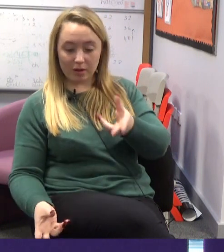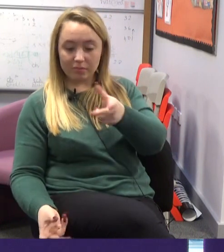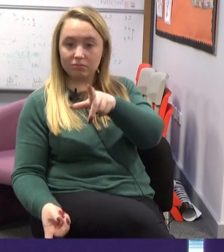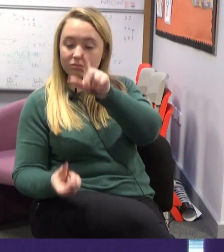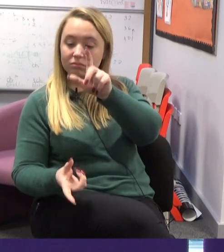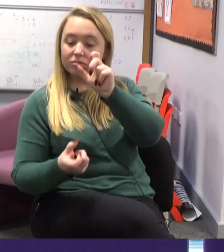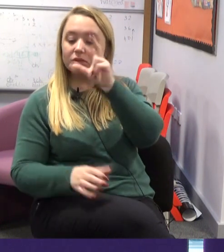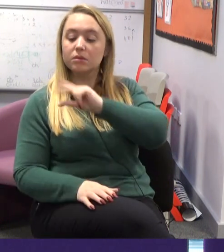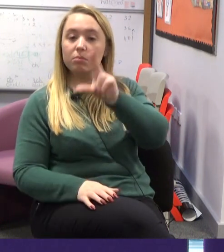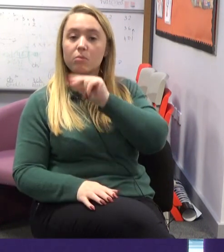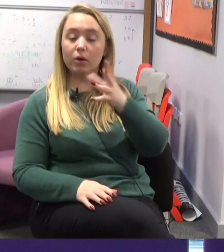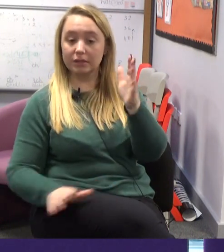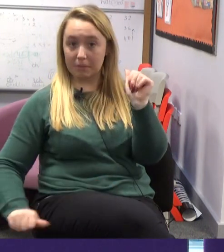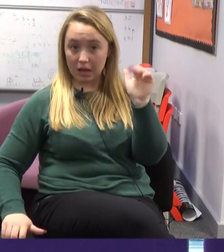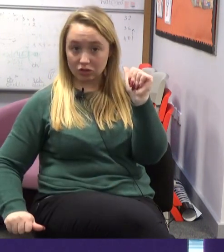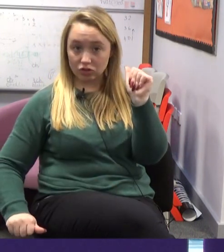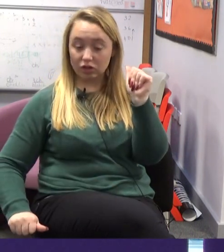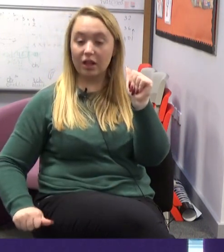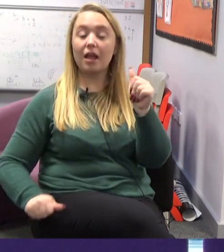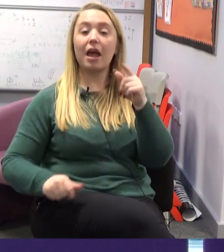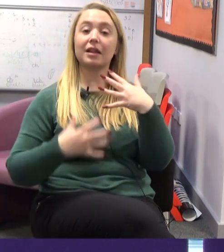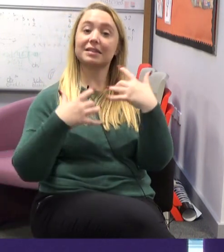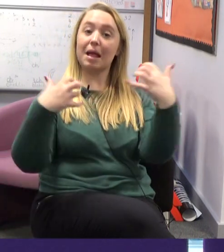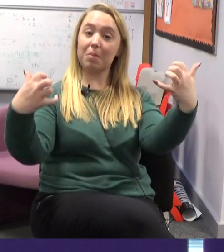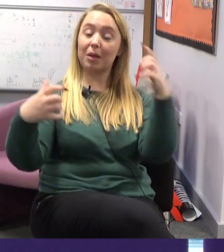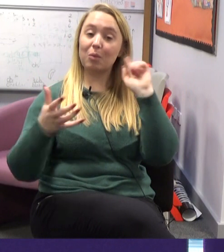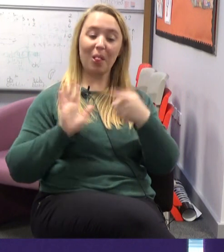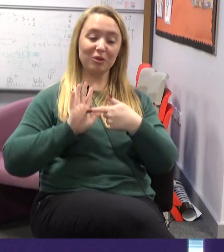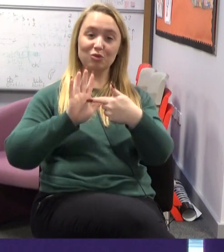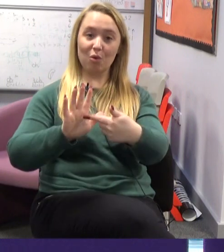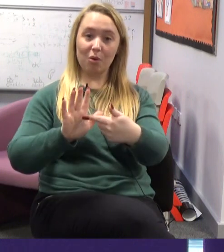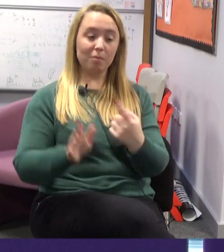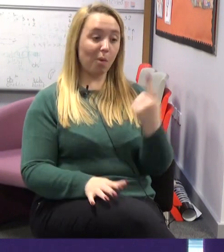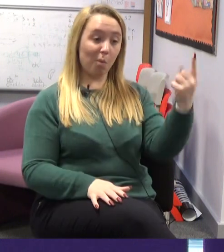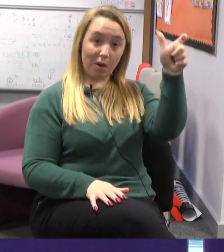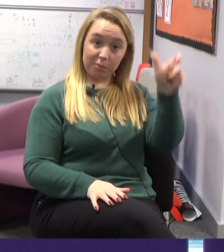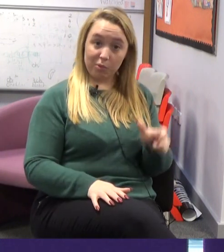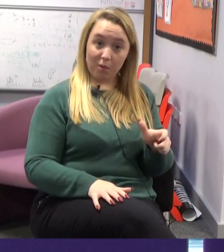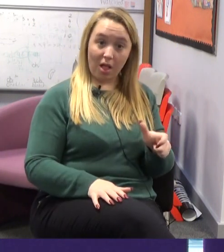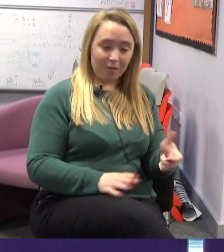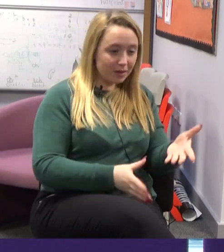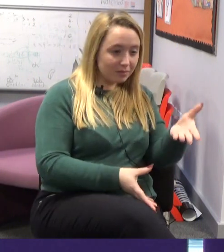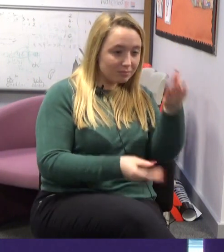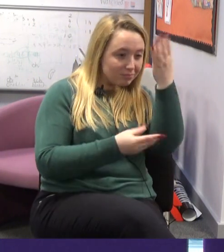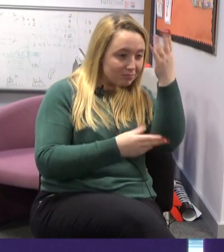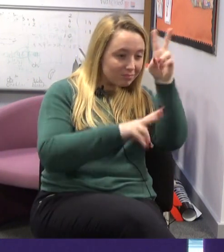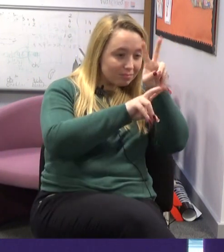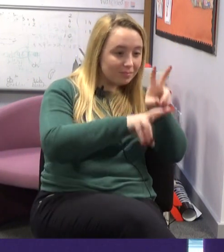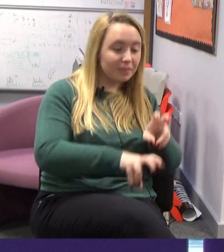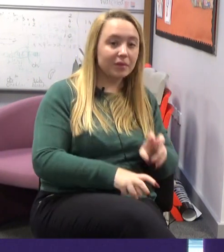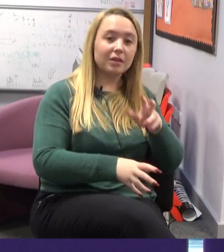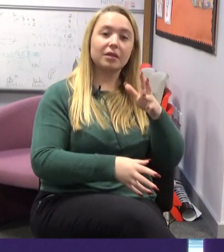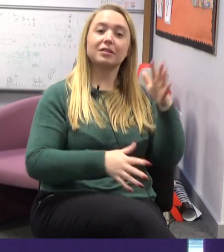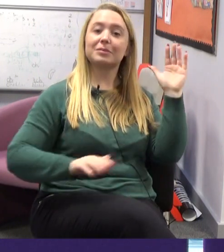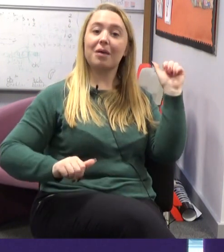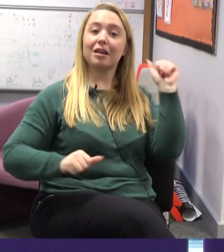hearing children in the class are obviously learning spoken Spanish and they're including that in their assembly. But one of our pupils will be